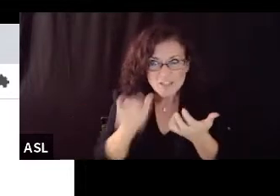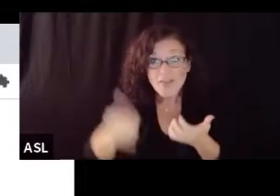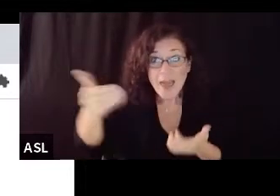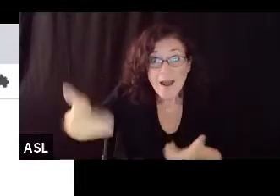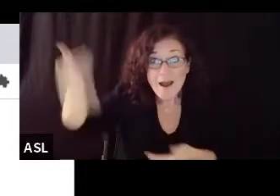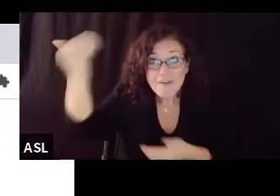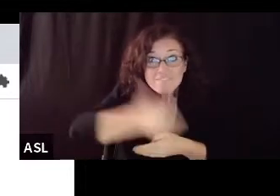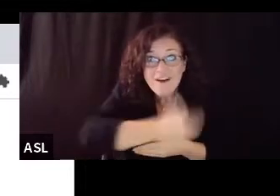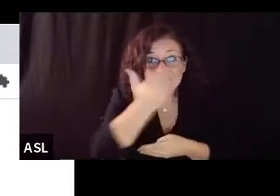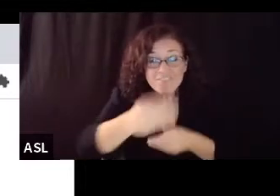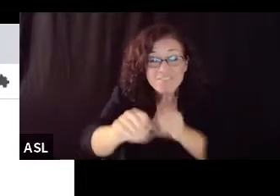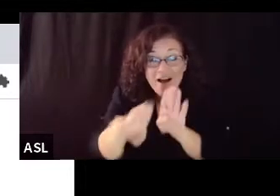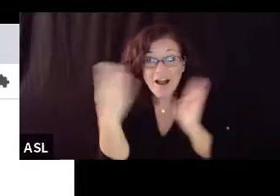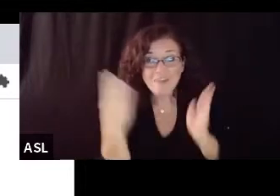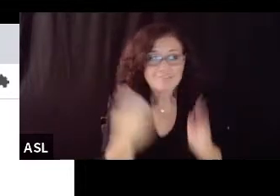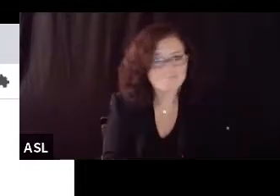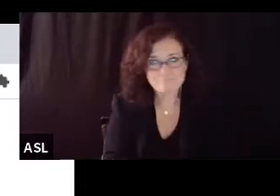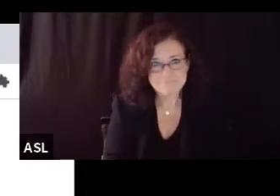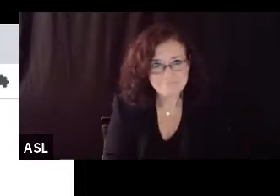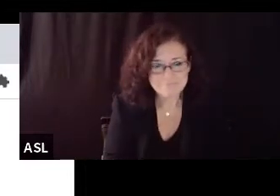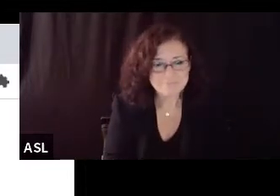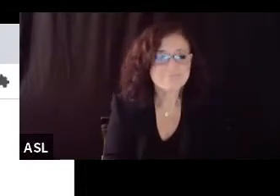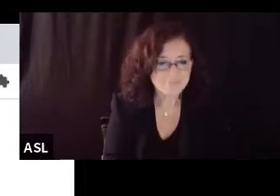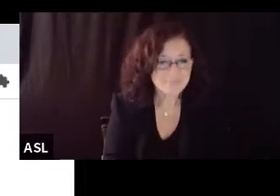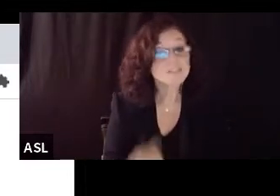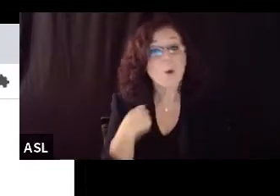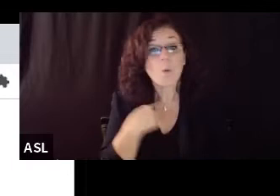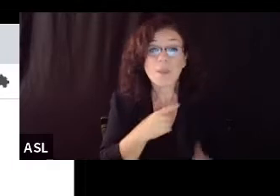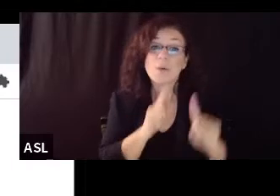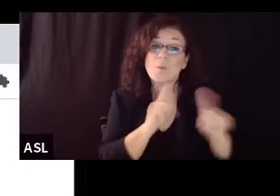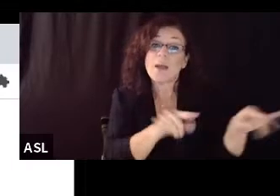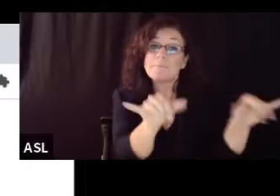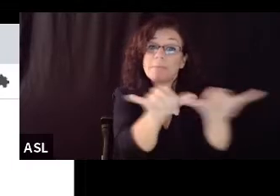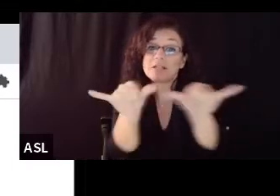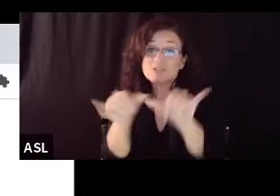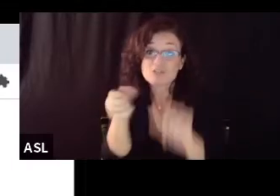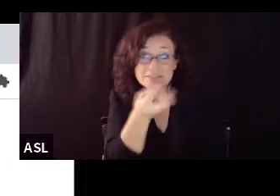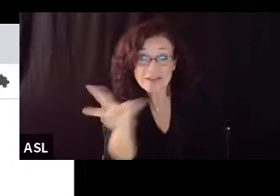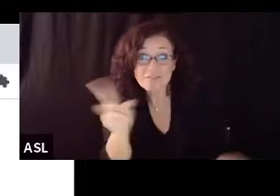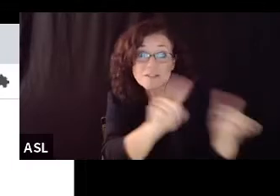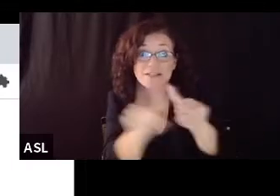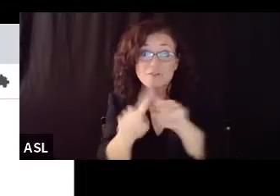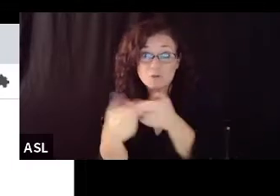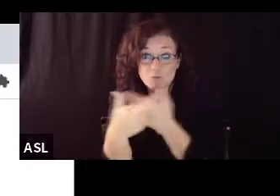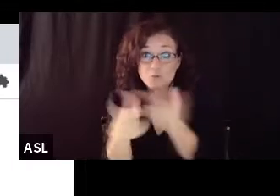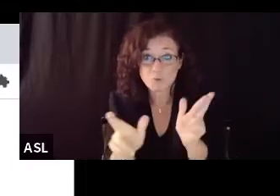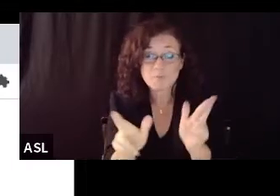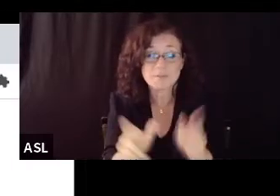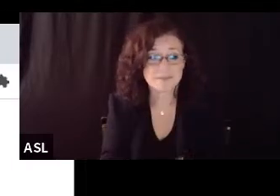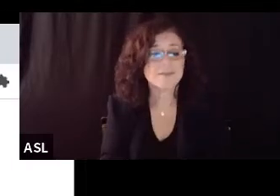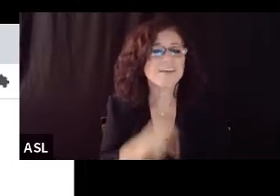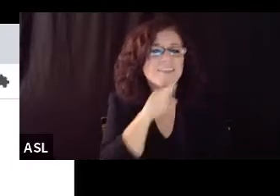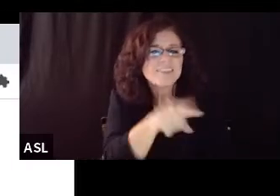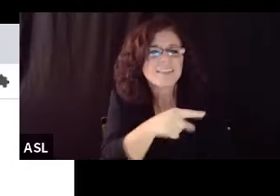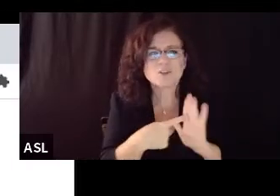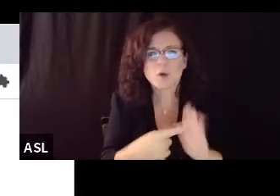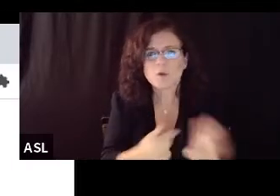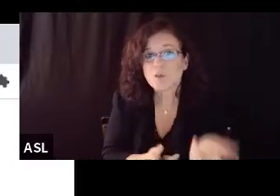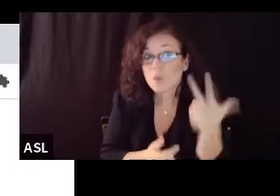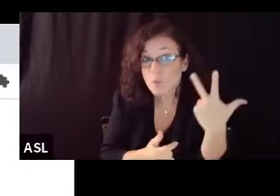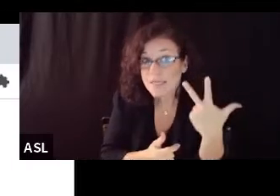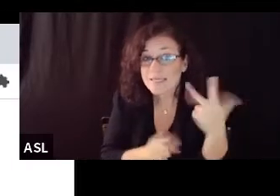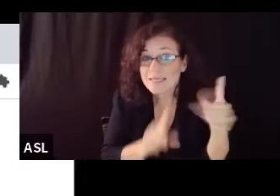that cross flow um so we measured a few rooms this is just three maybe i shouldn't say conclusions three sample of rooms at dos pueblos